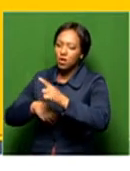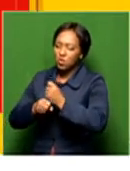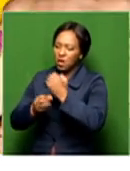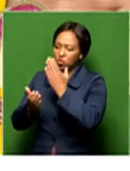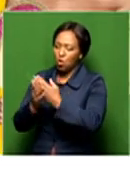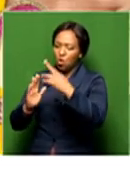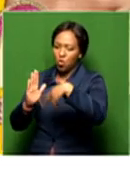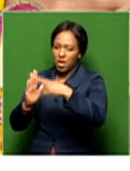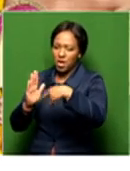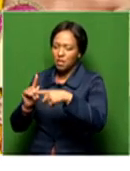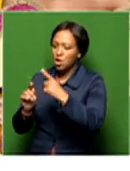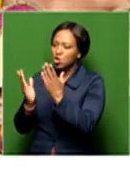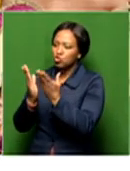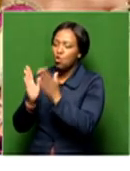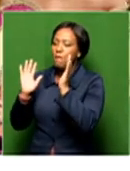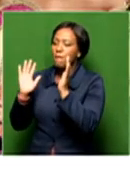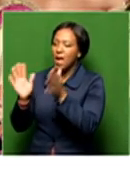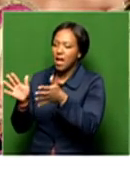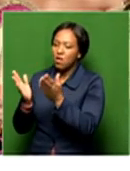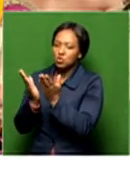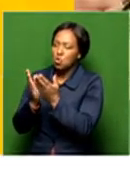that reading is not just a school-related activity?